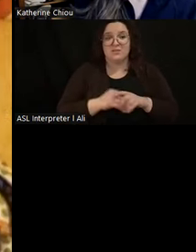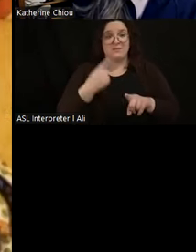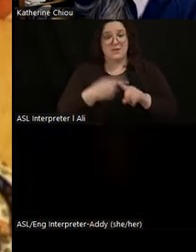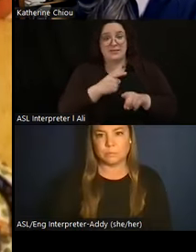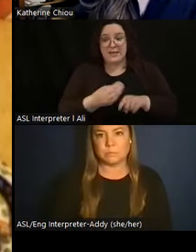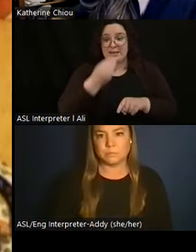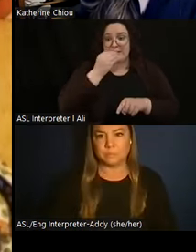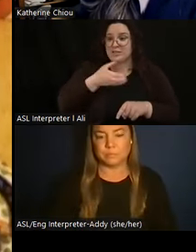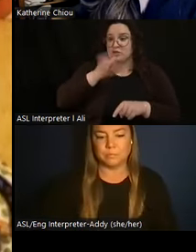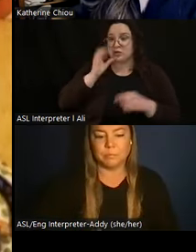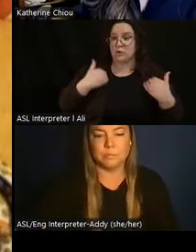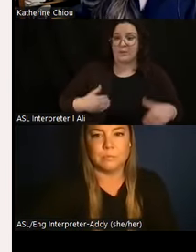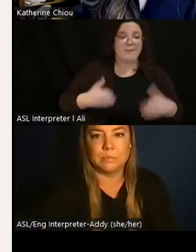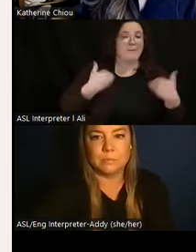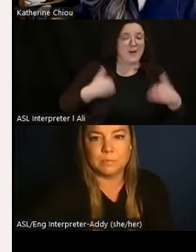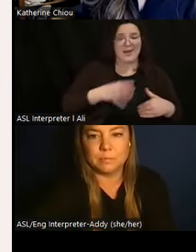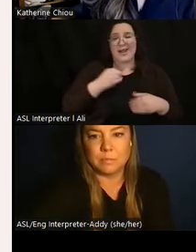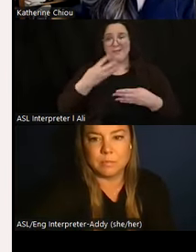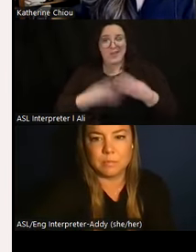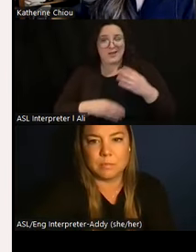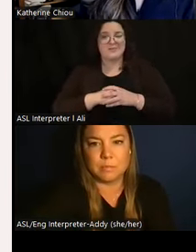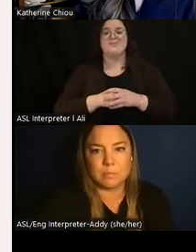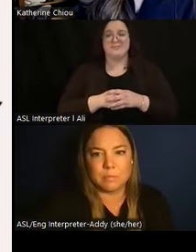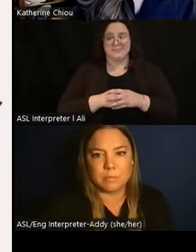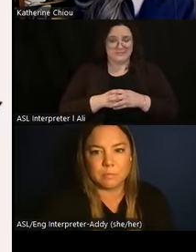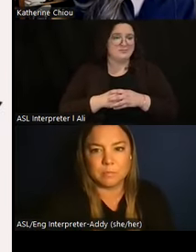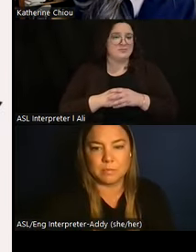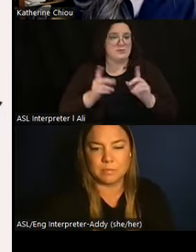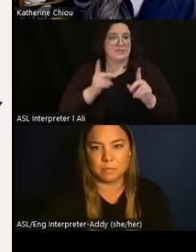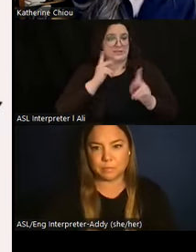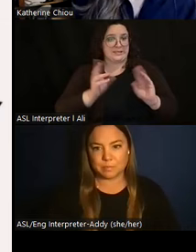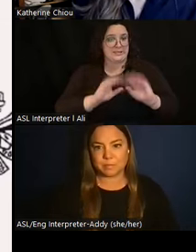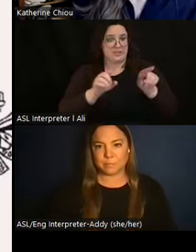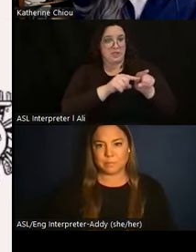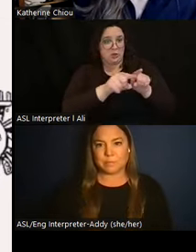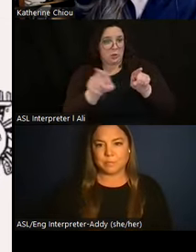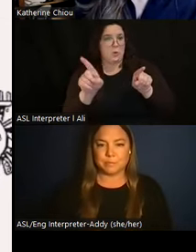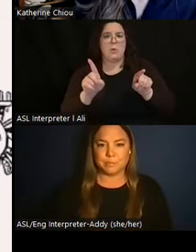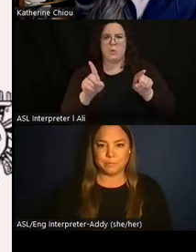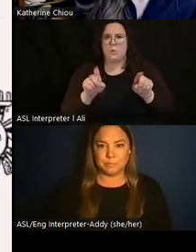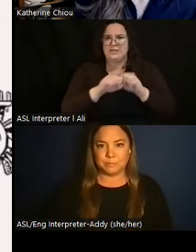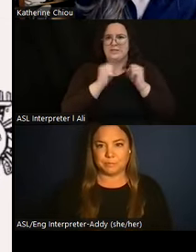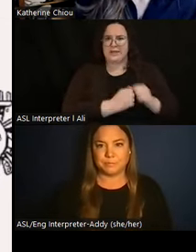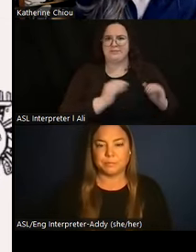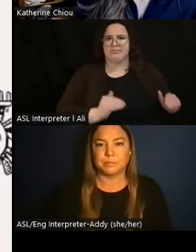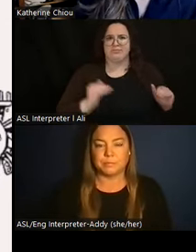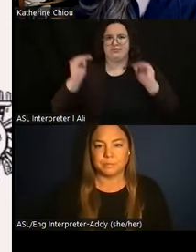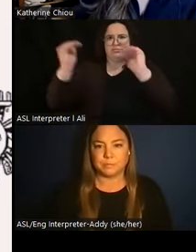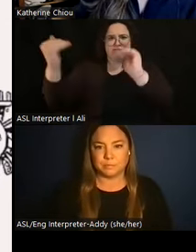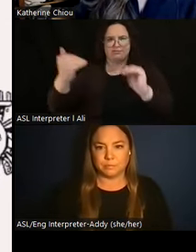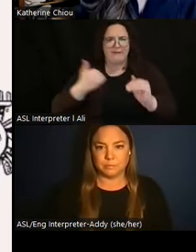blood. This dramatic tableau is a stark reminder of the deep chasms that existed within the Moche social hierarchy.